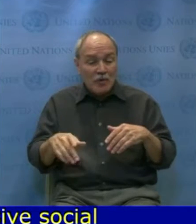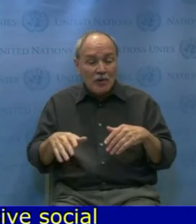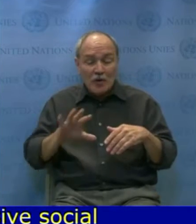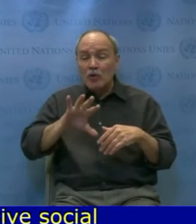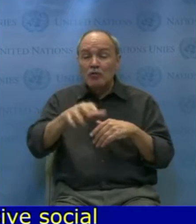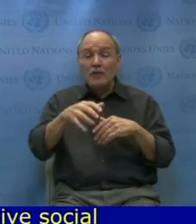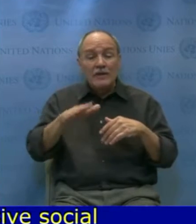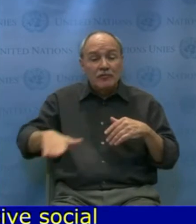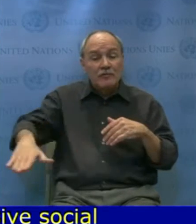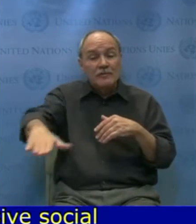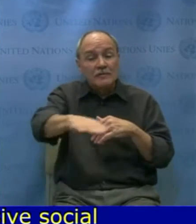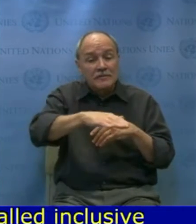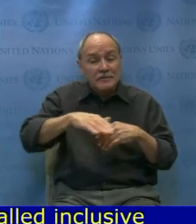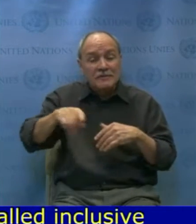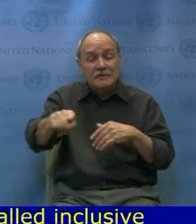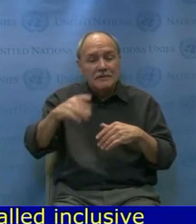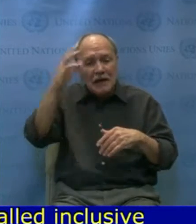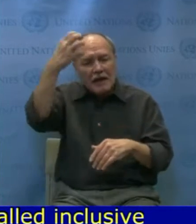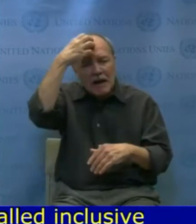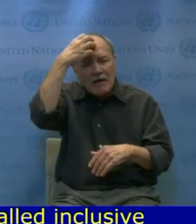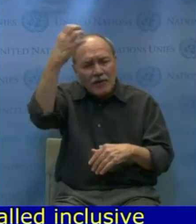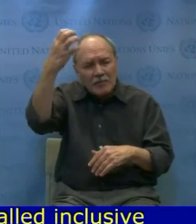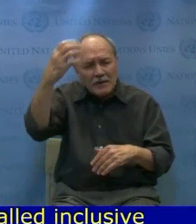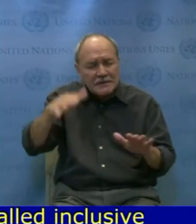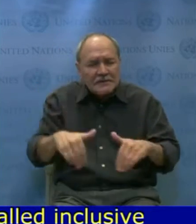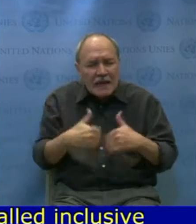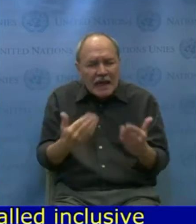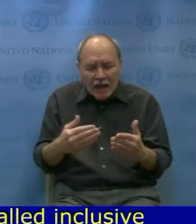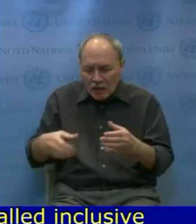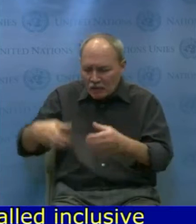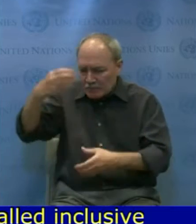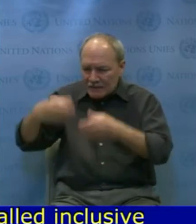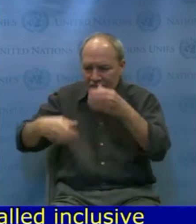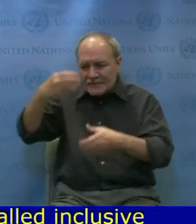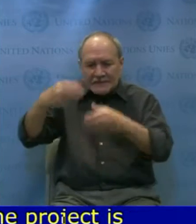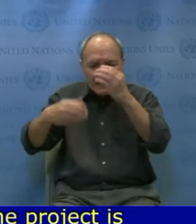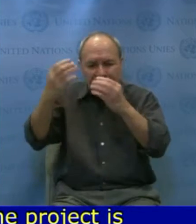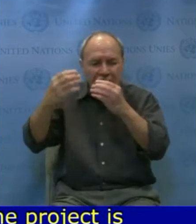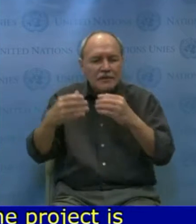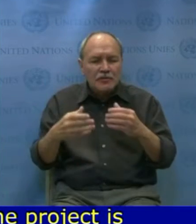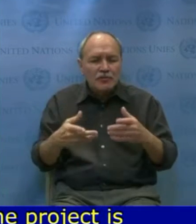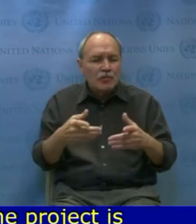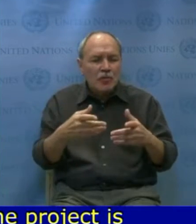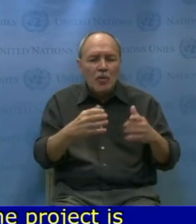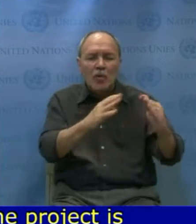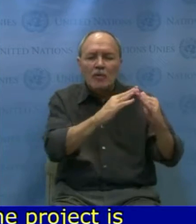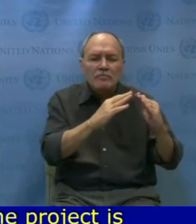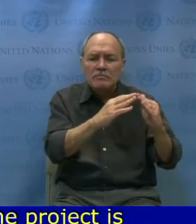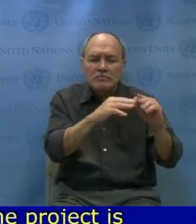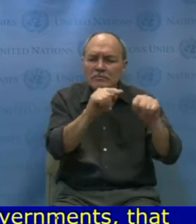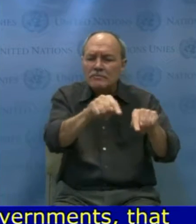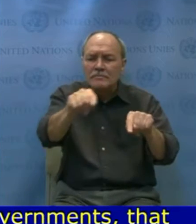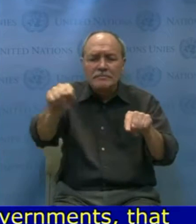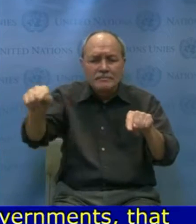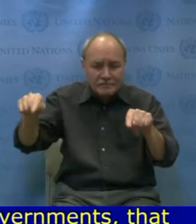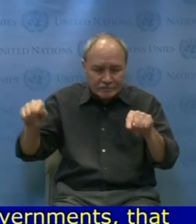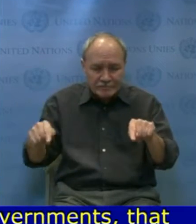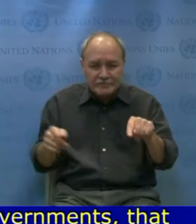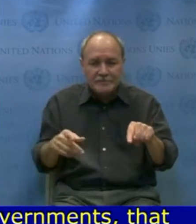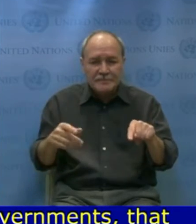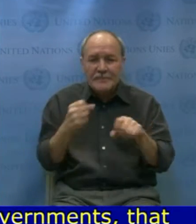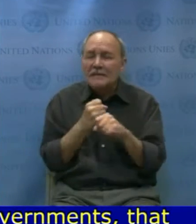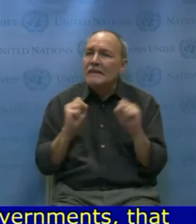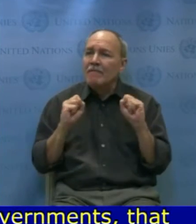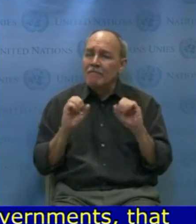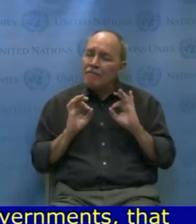actively contribute to making cities and human settlements inclusive, safe, resilient, and sustainable, as SDG 11